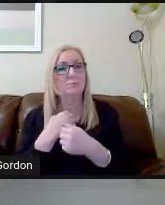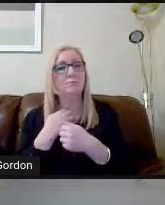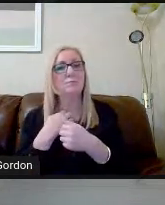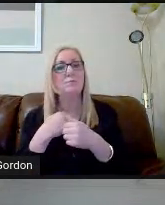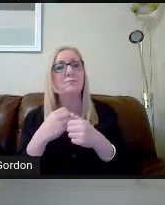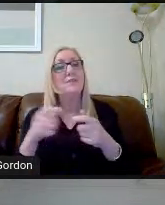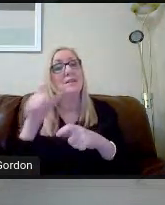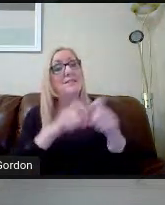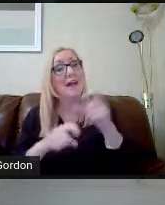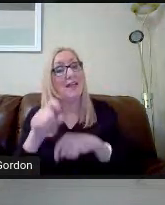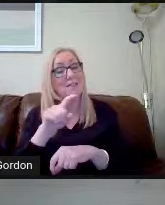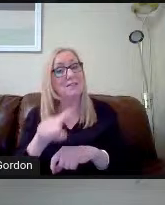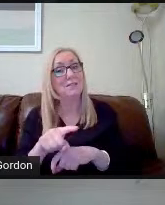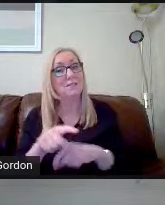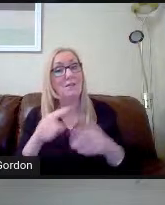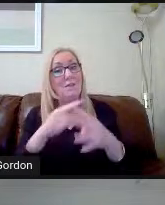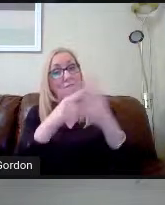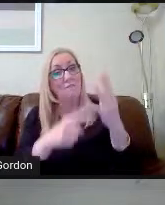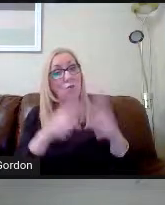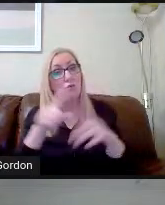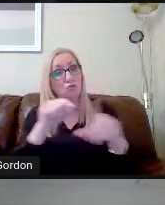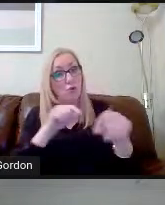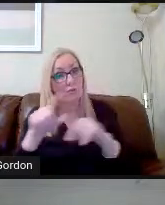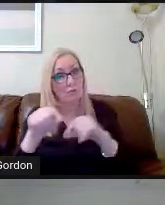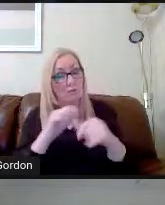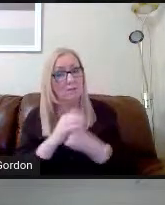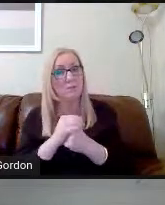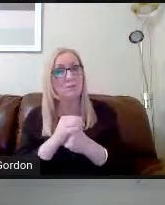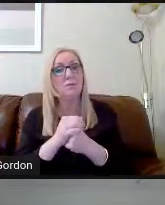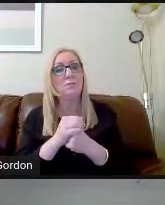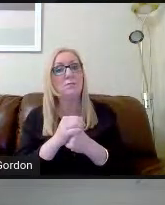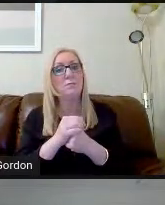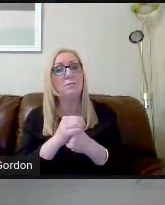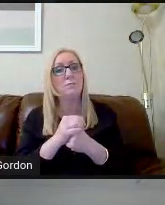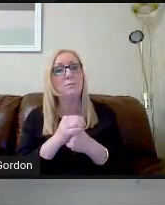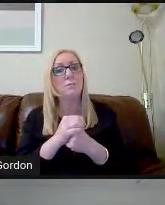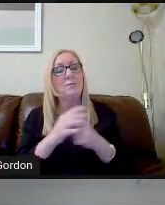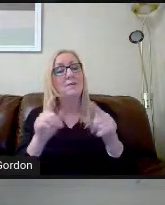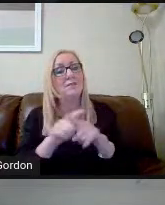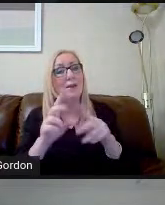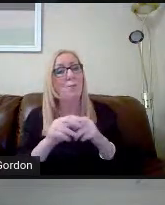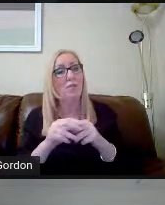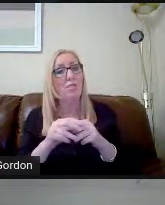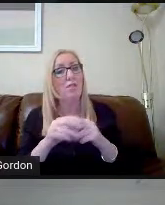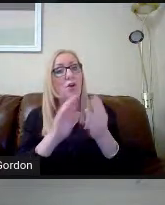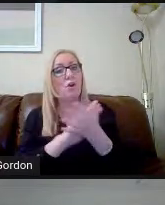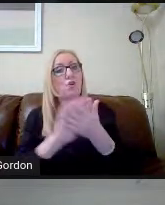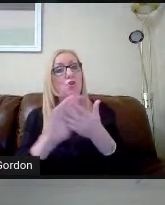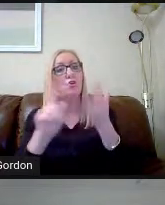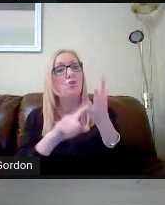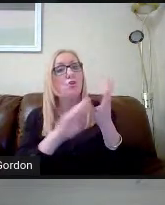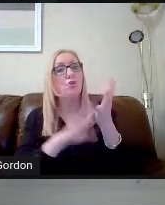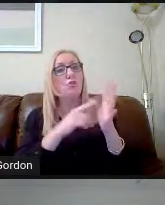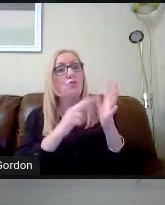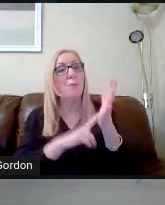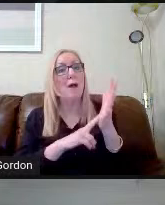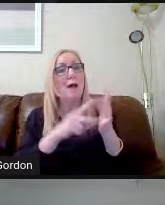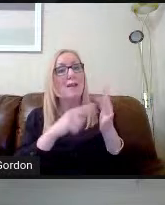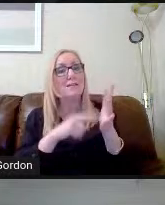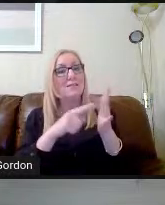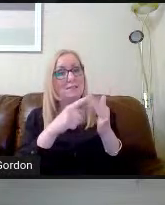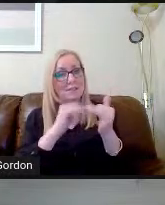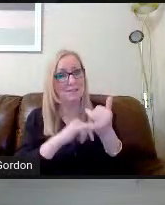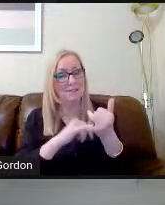The sciences, the four choices that are there, pick one from the following. Same with humanities, including business and